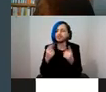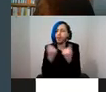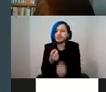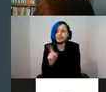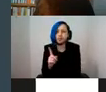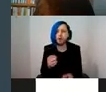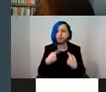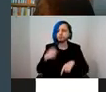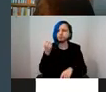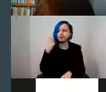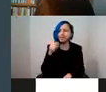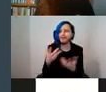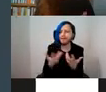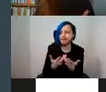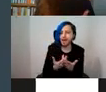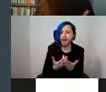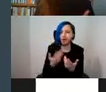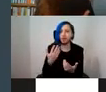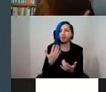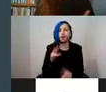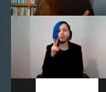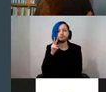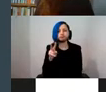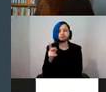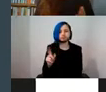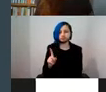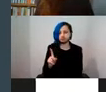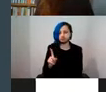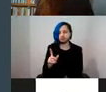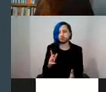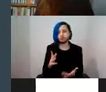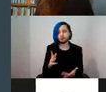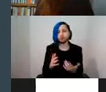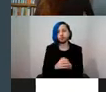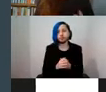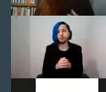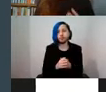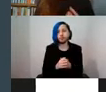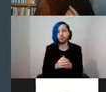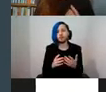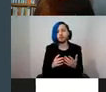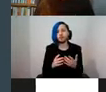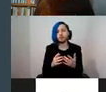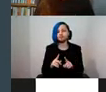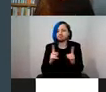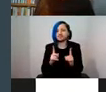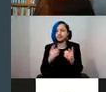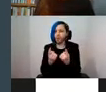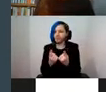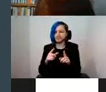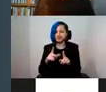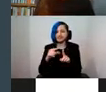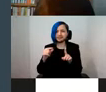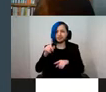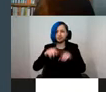from a perspective of different digitised objects. One of our case studies we'll be